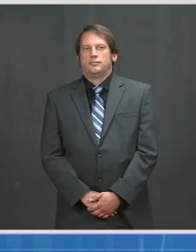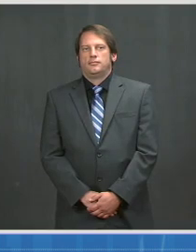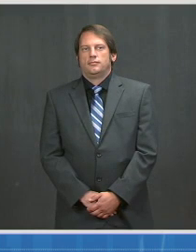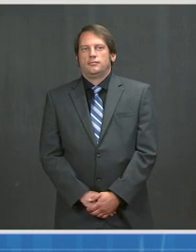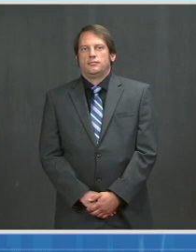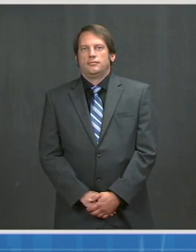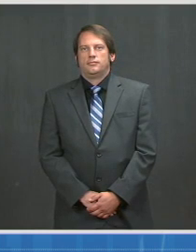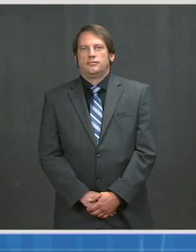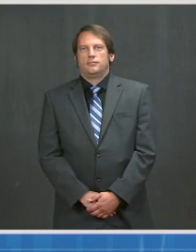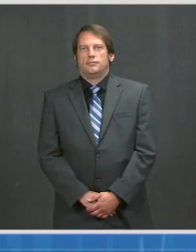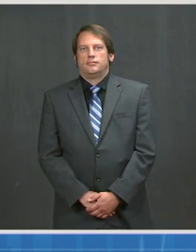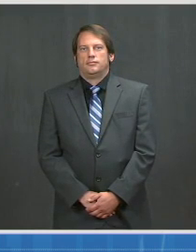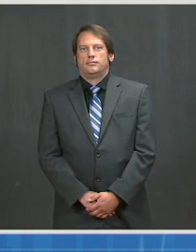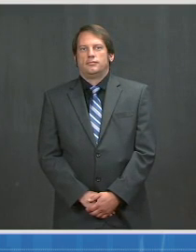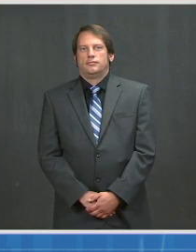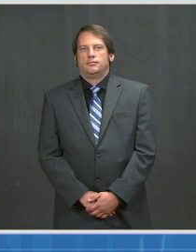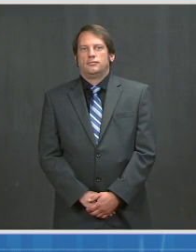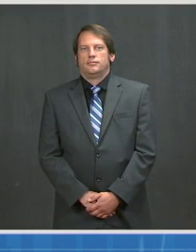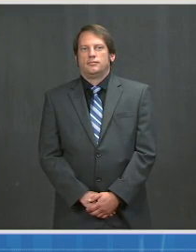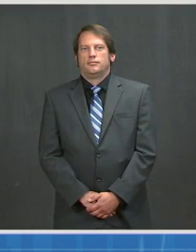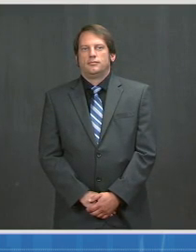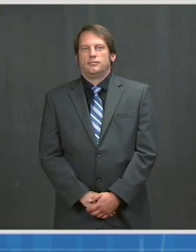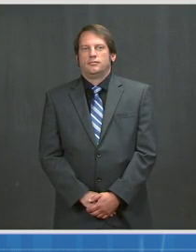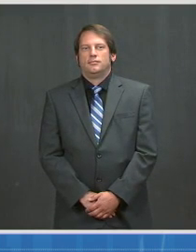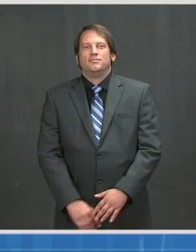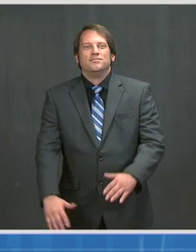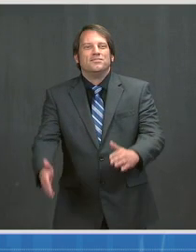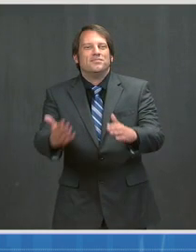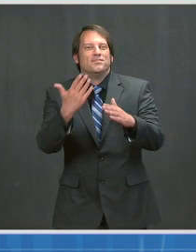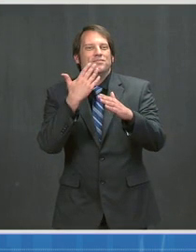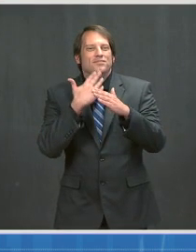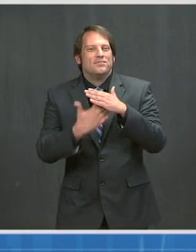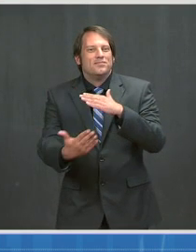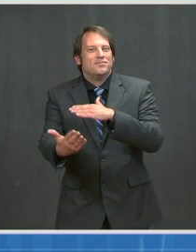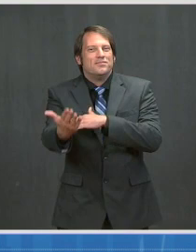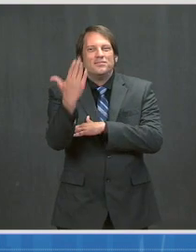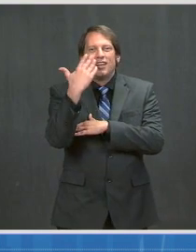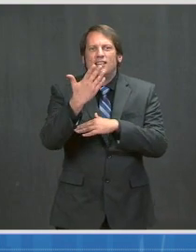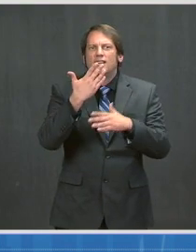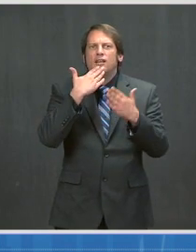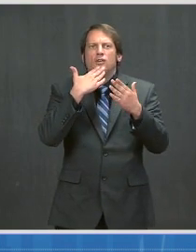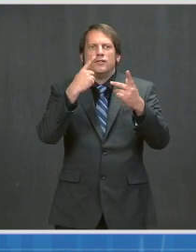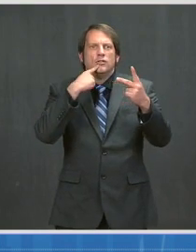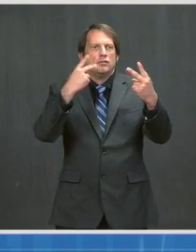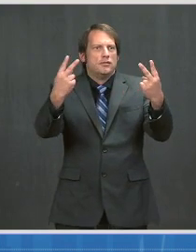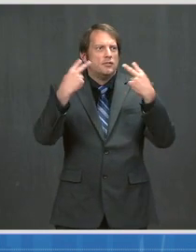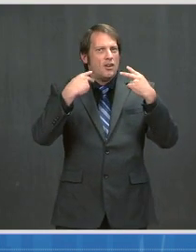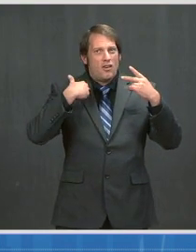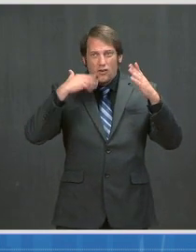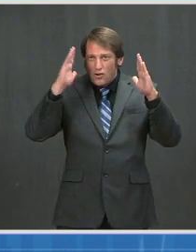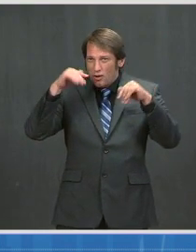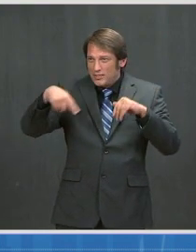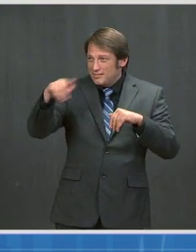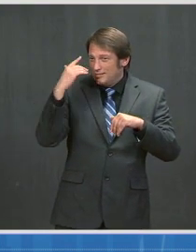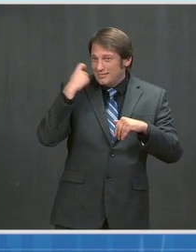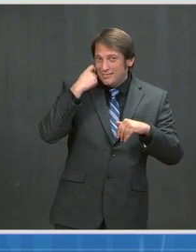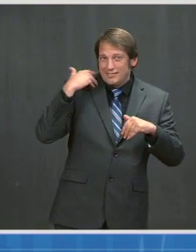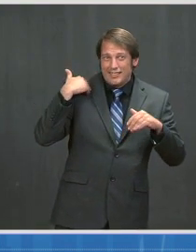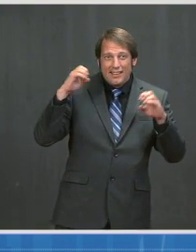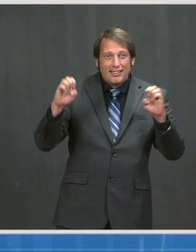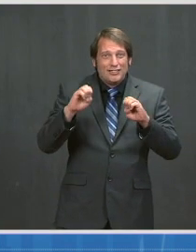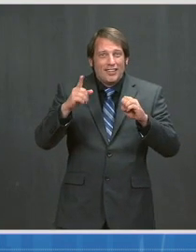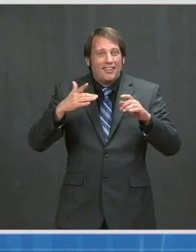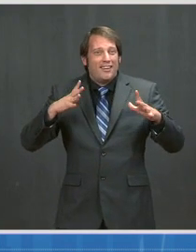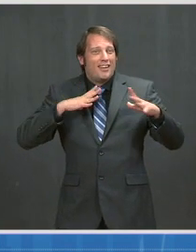Good morning. Thank you for joining us. And I hope those of you who celebrate had a nice holiday. I want to provide an update on our vaccination